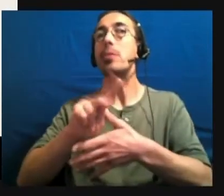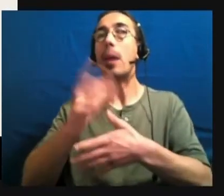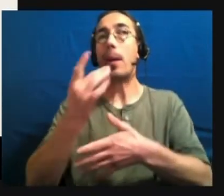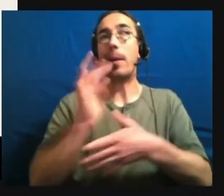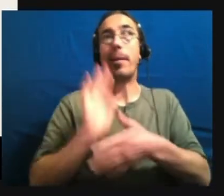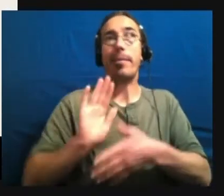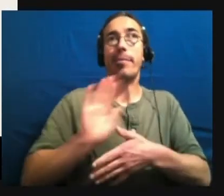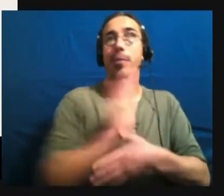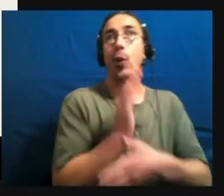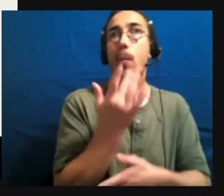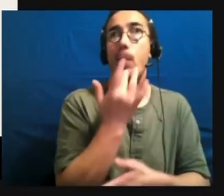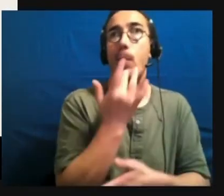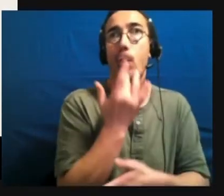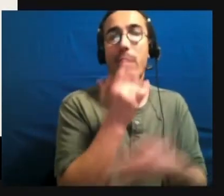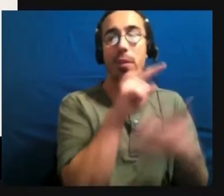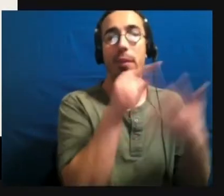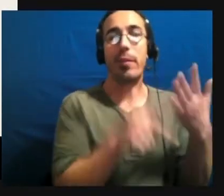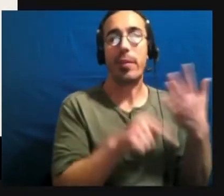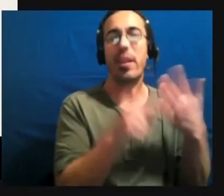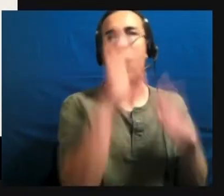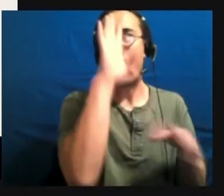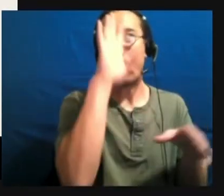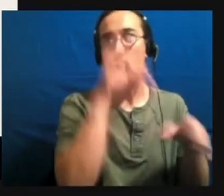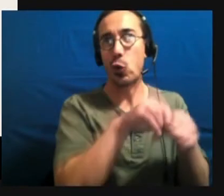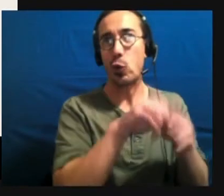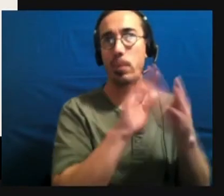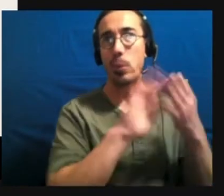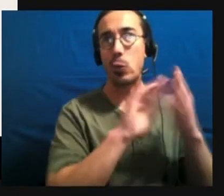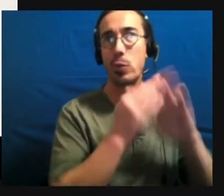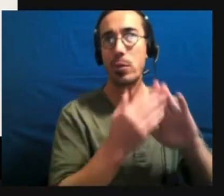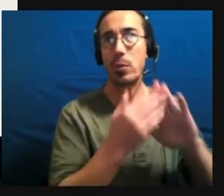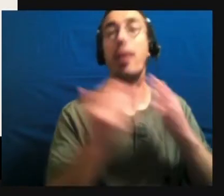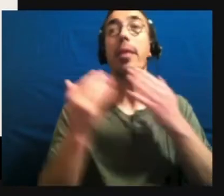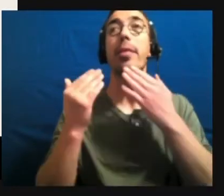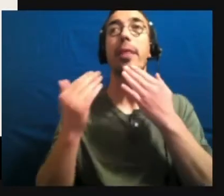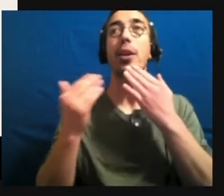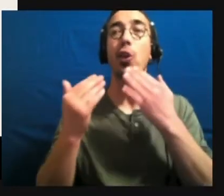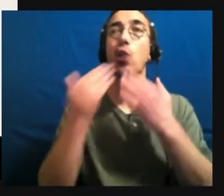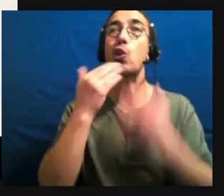the stated preferences of the communities in question. Great question. Thank you very much.